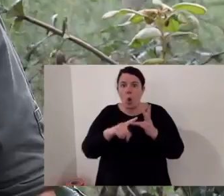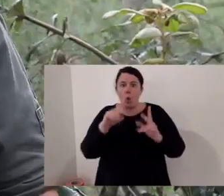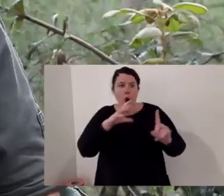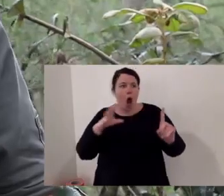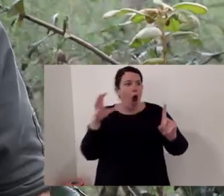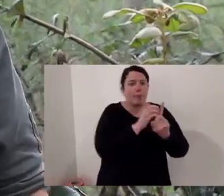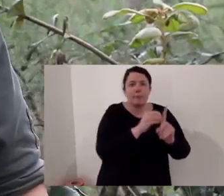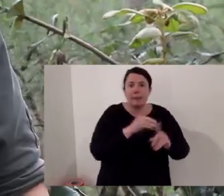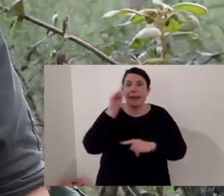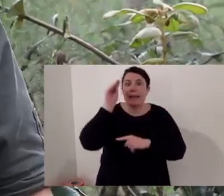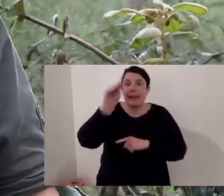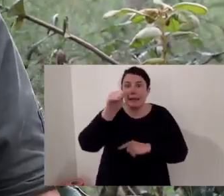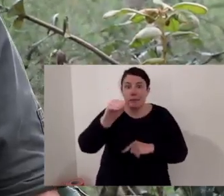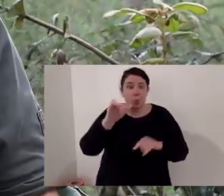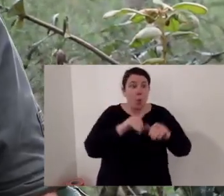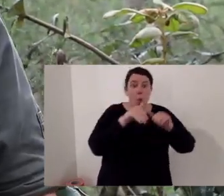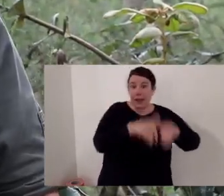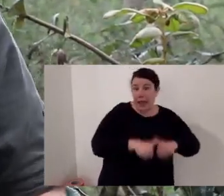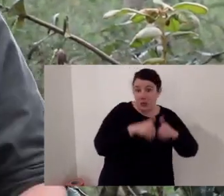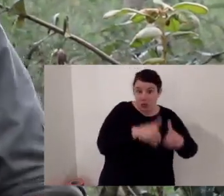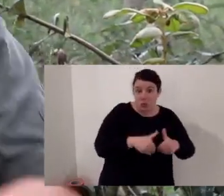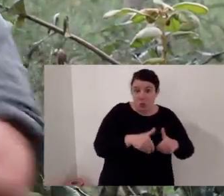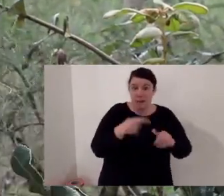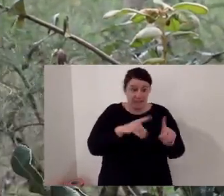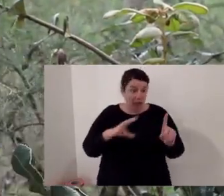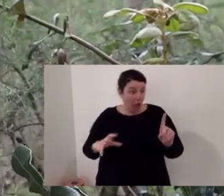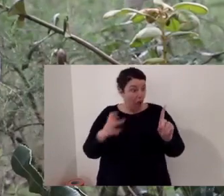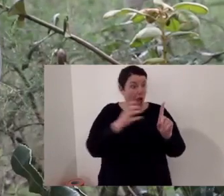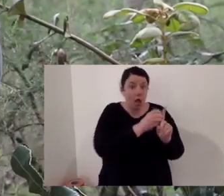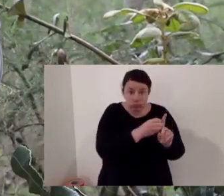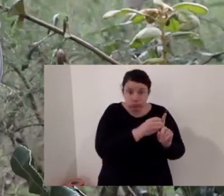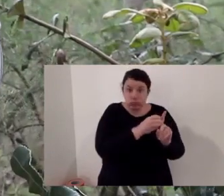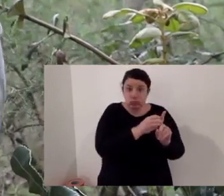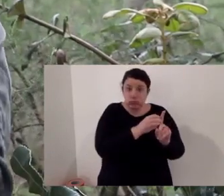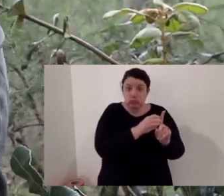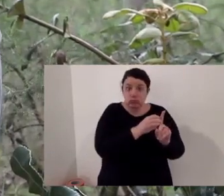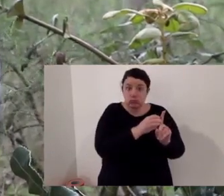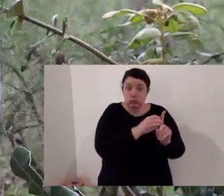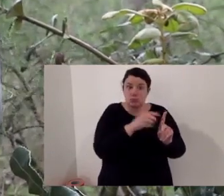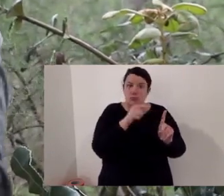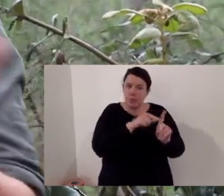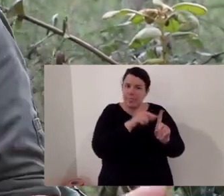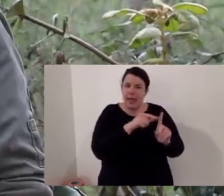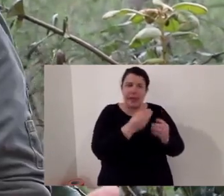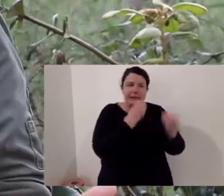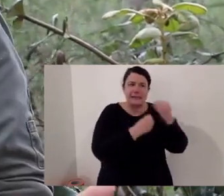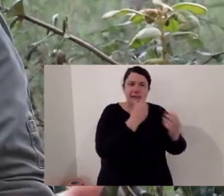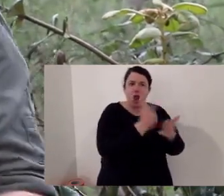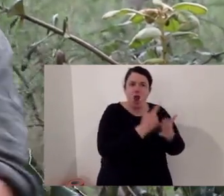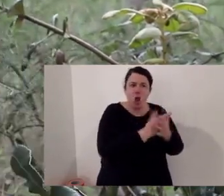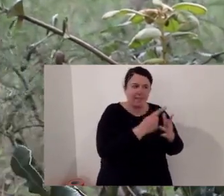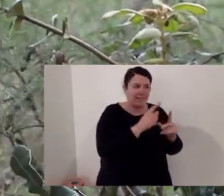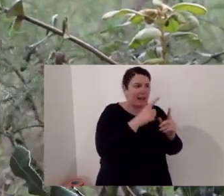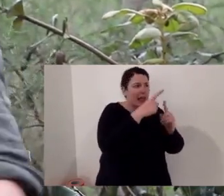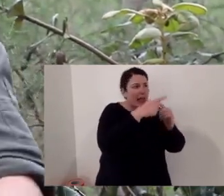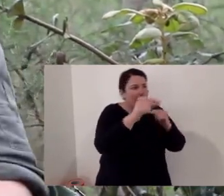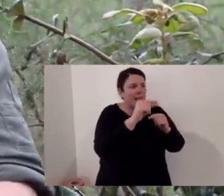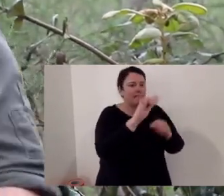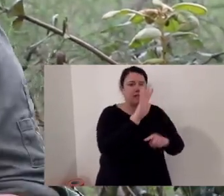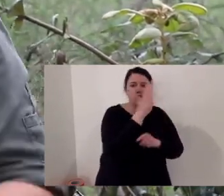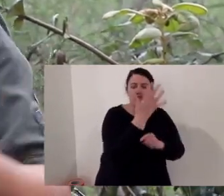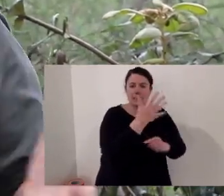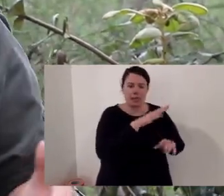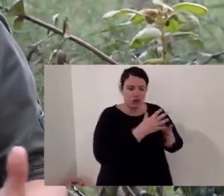prey like emus and kangaroos. By hunting that large prey and the large prey are herbivores. They eat